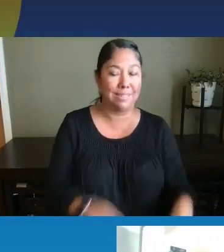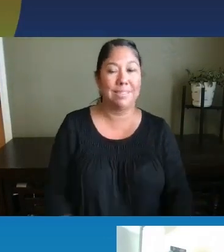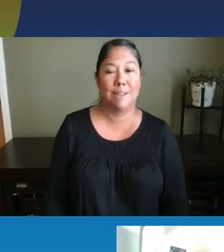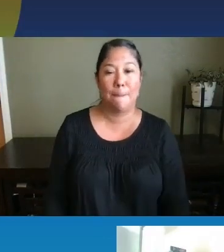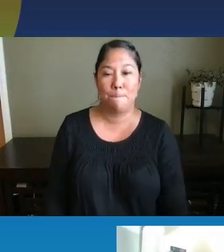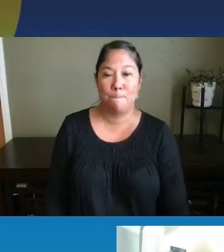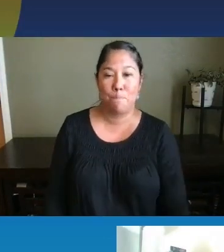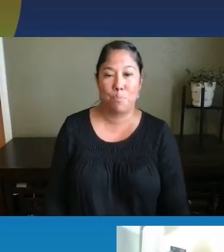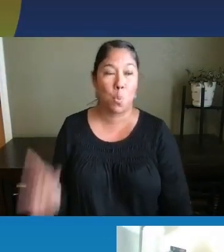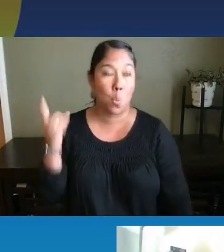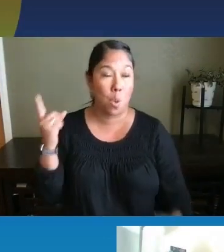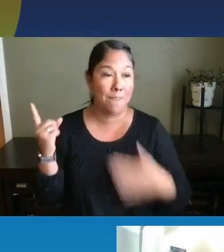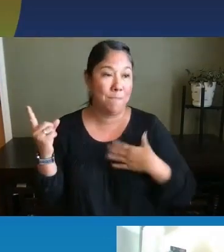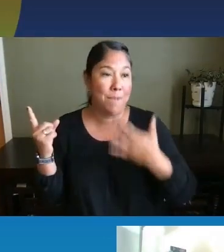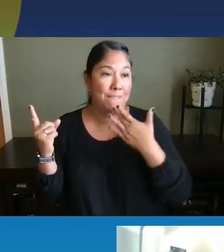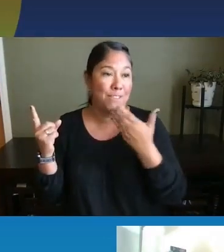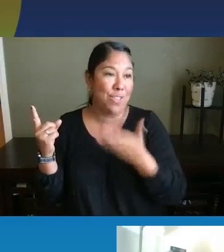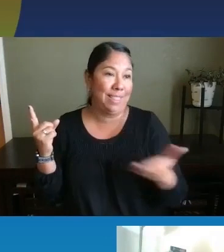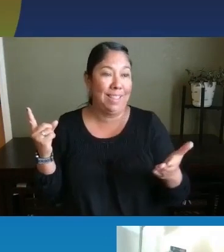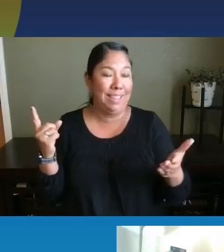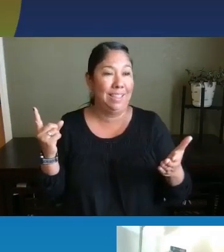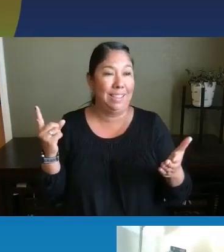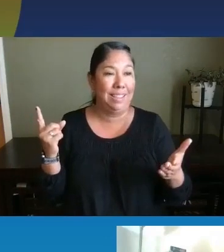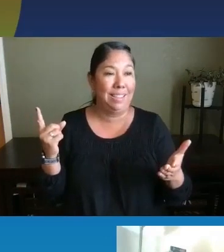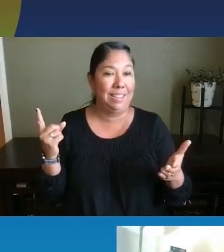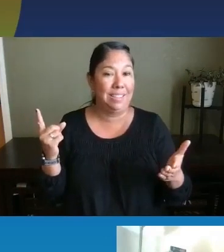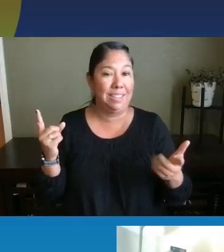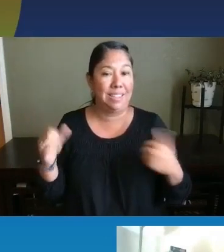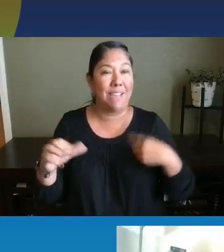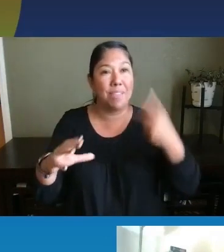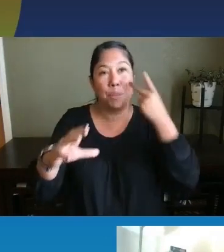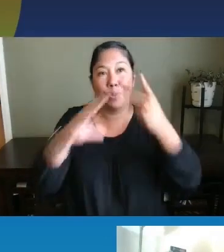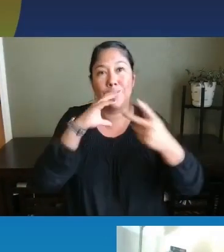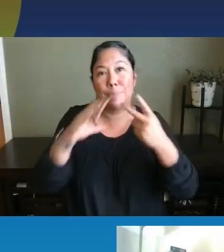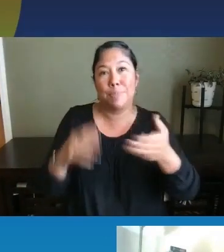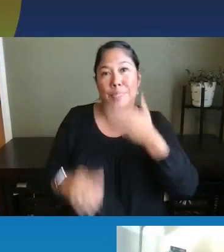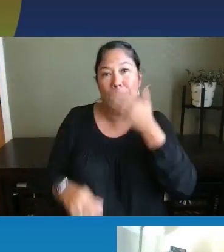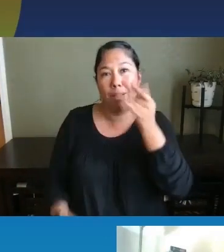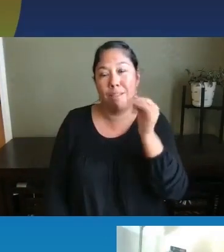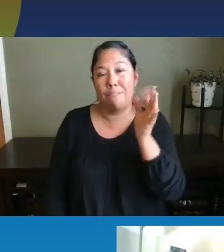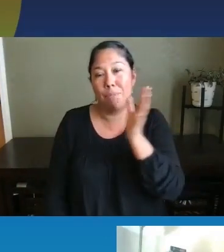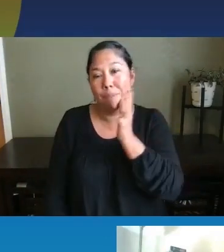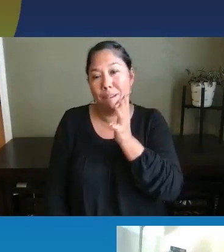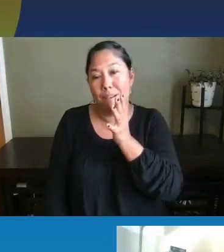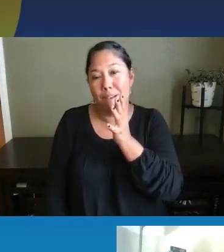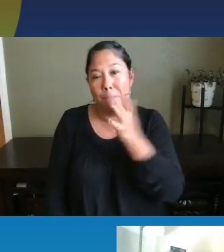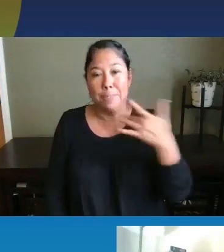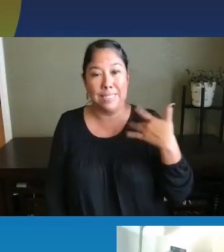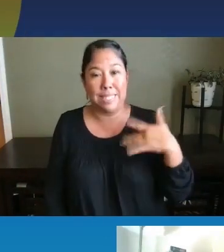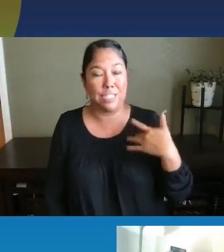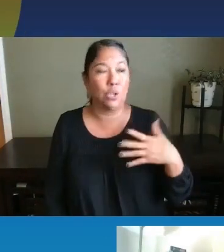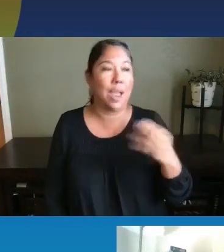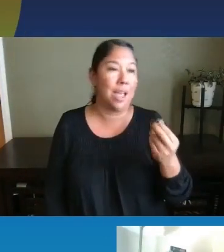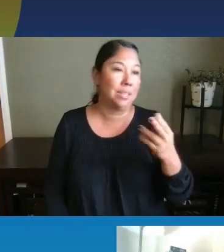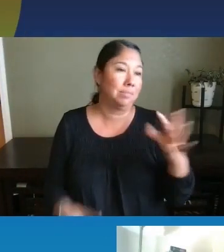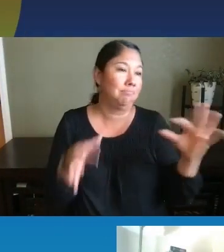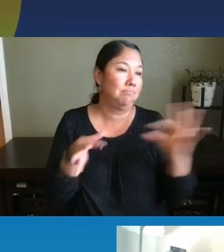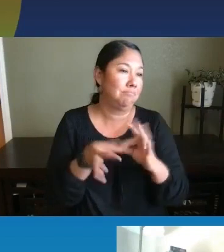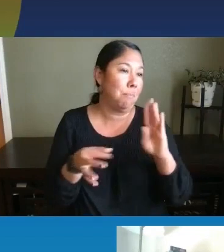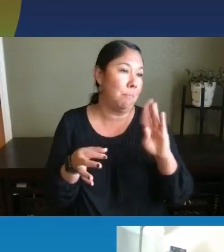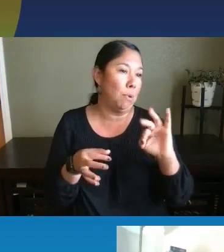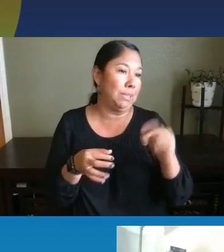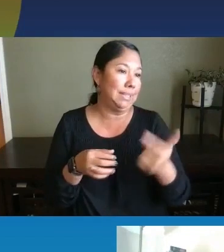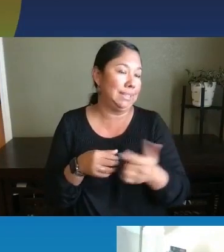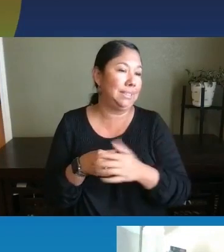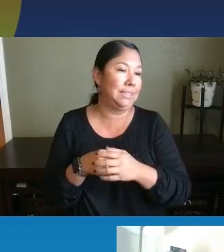I think one of my favorite things was just the, the idea of having that predictable smell of mom, that it's, it's sensory and it's bonding and, um,